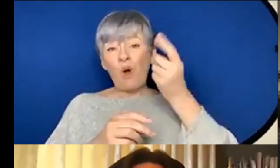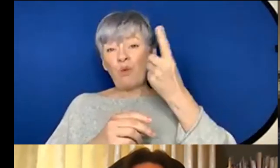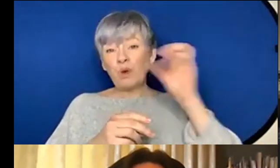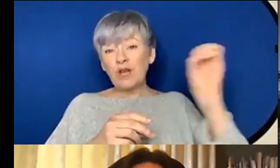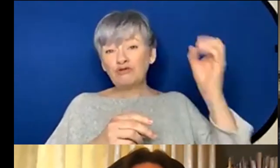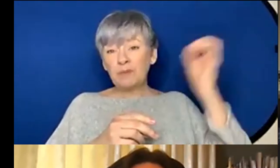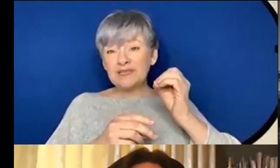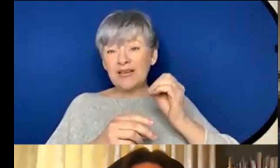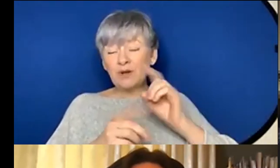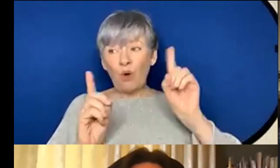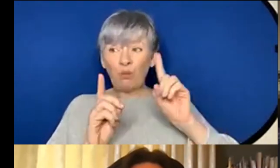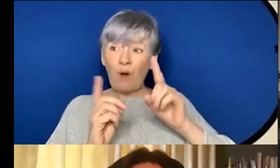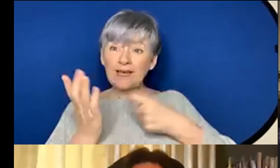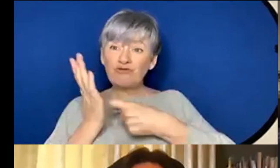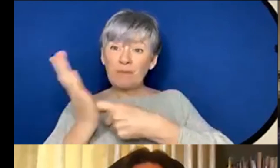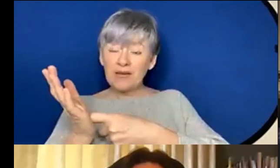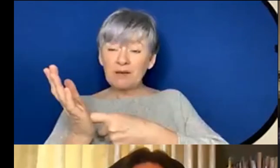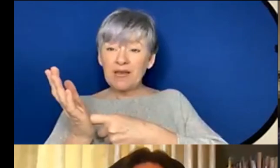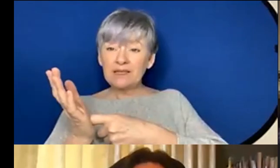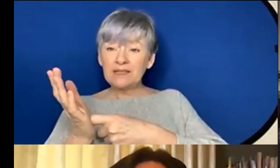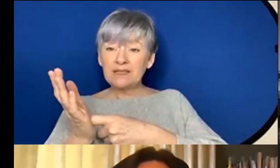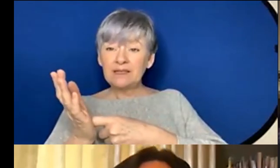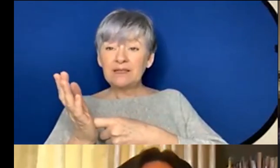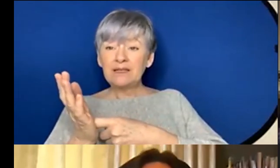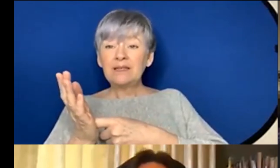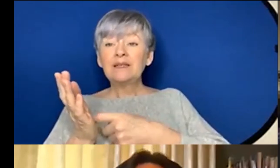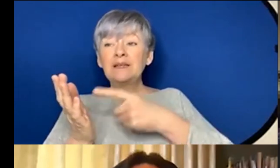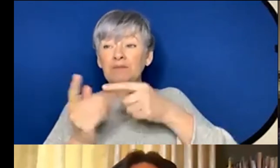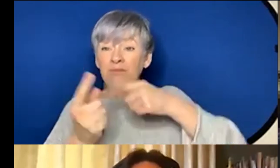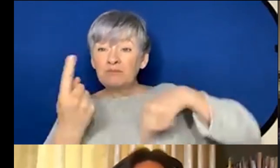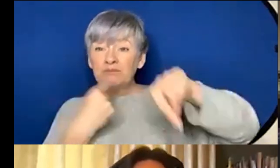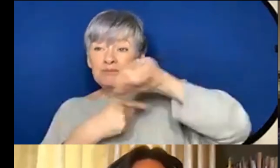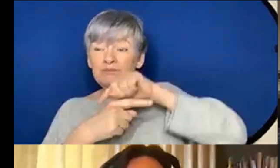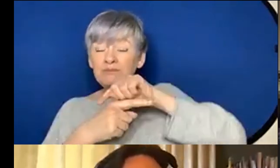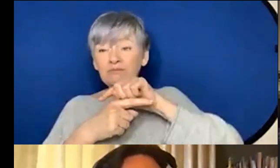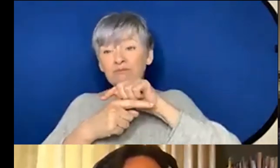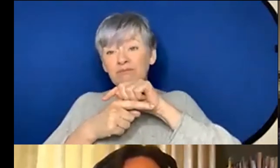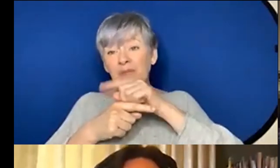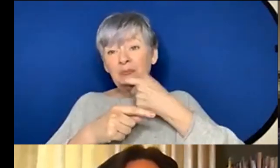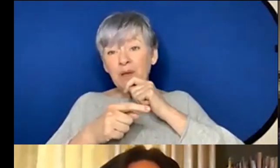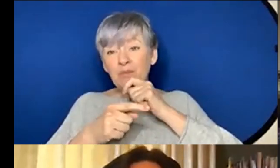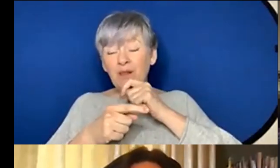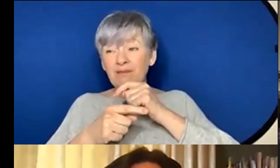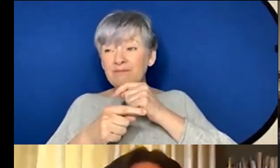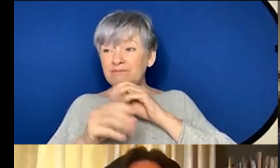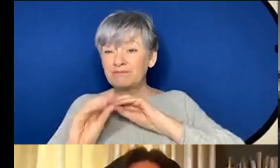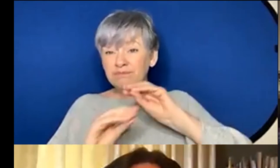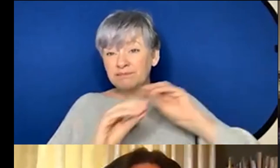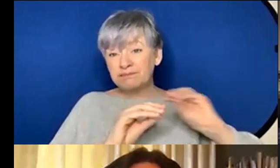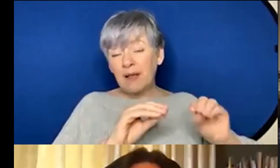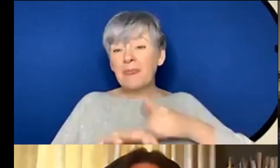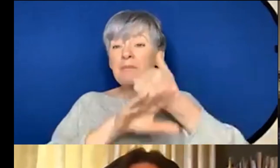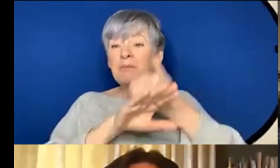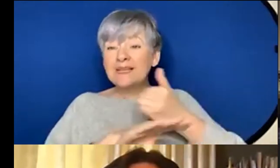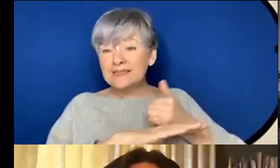could recommend in that regard um I've kind of taught the people around me who I interact with daily the very basics of sign language so if I am non